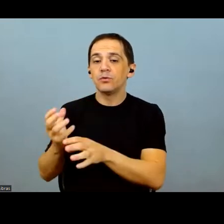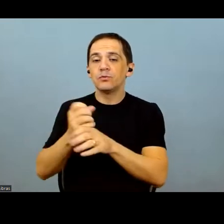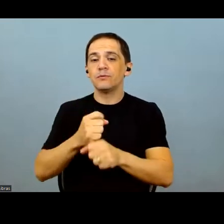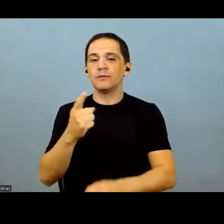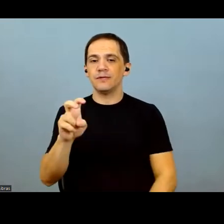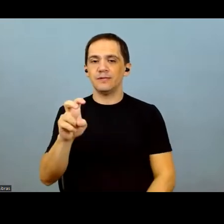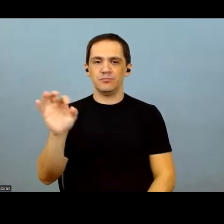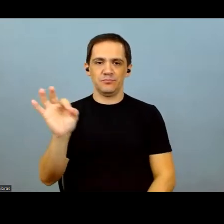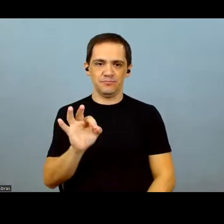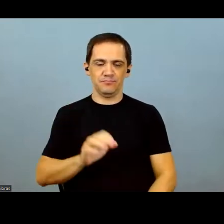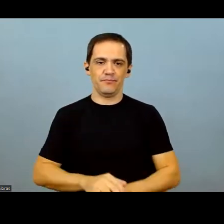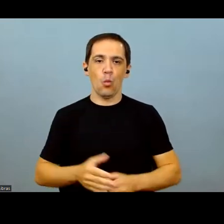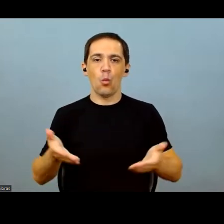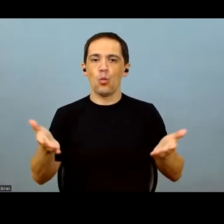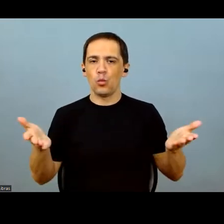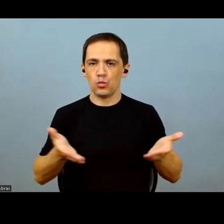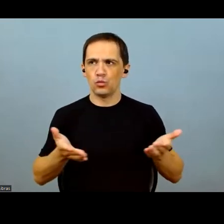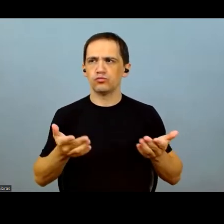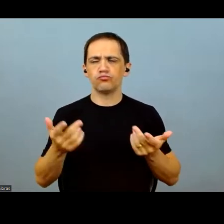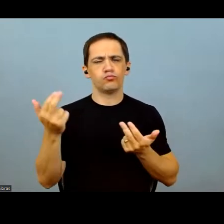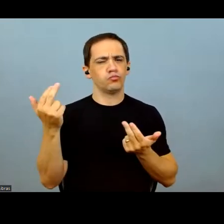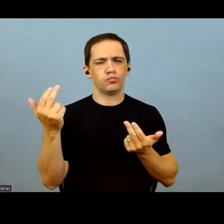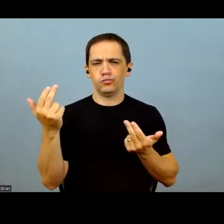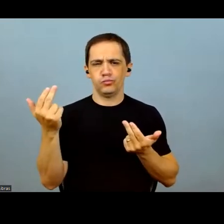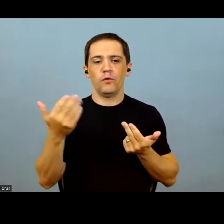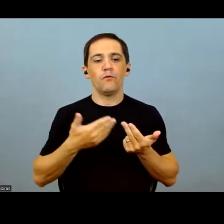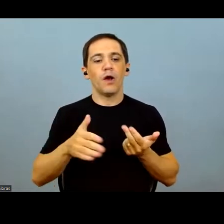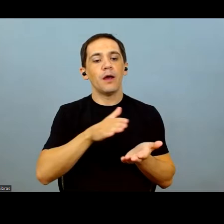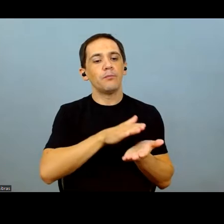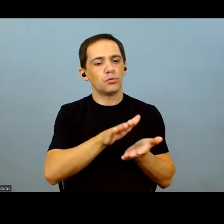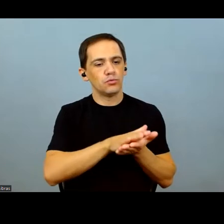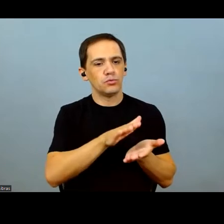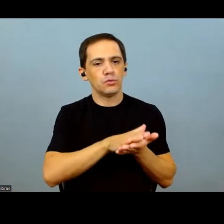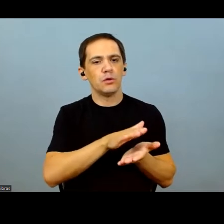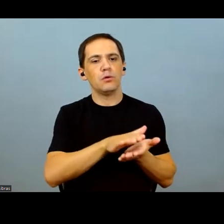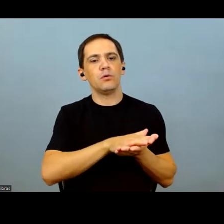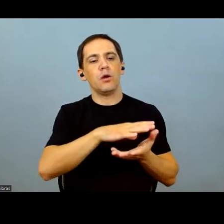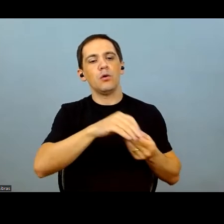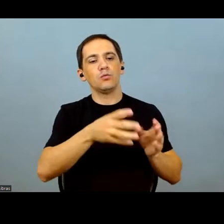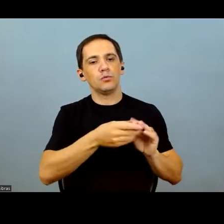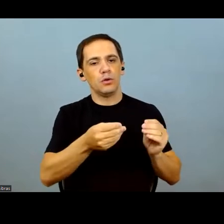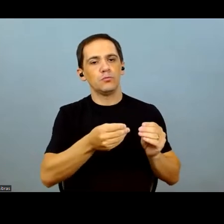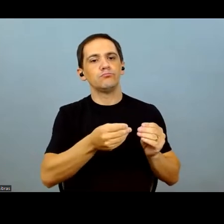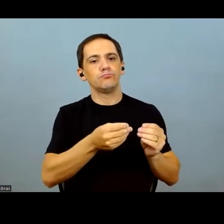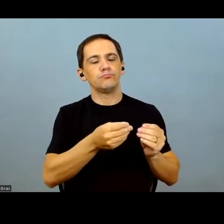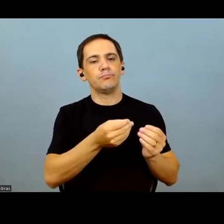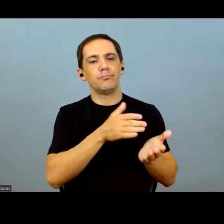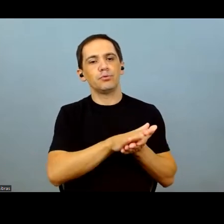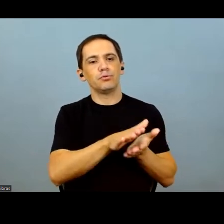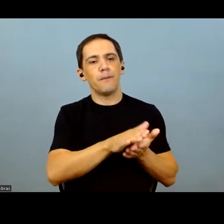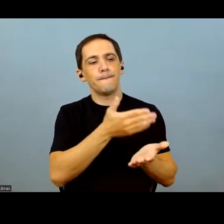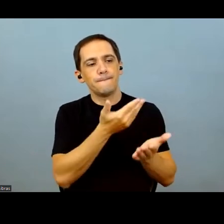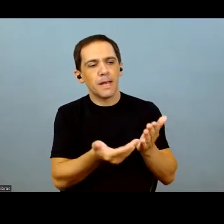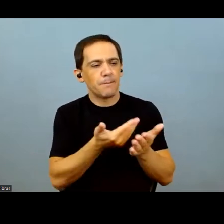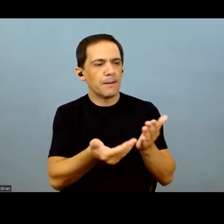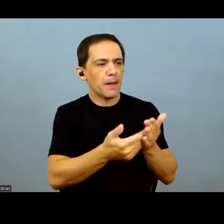losses represented 15%. In this scenario, we will have some losses in